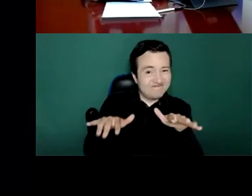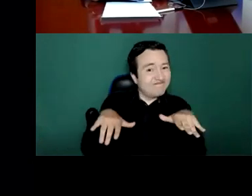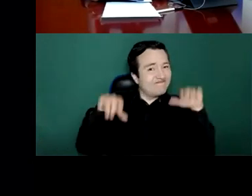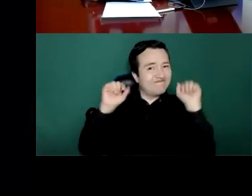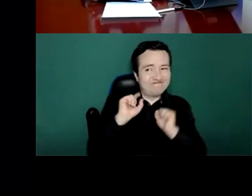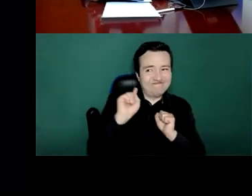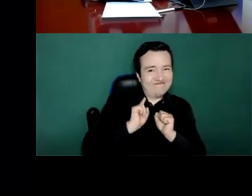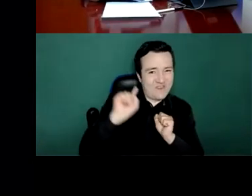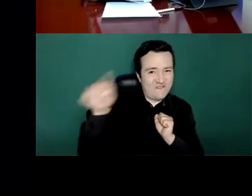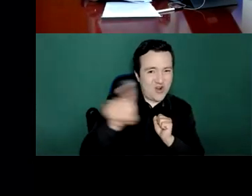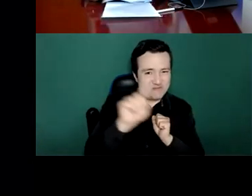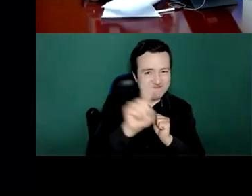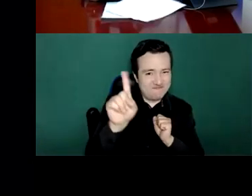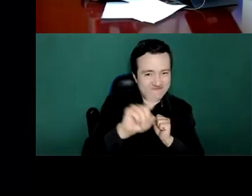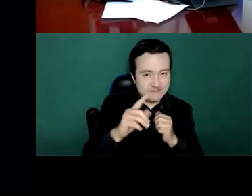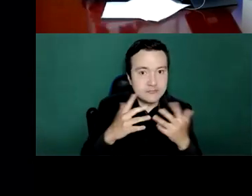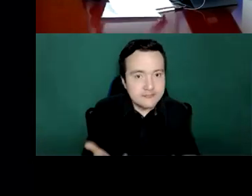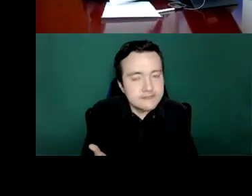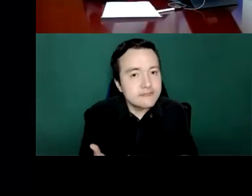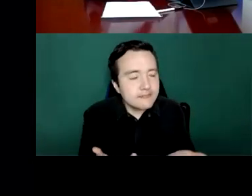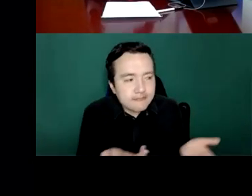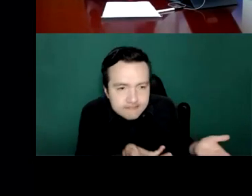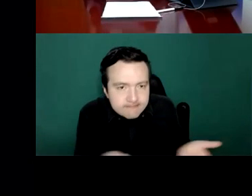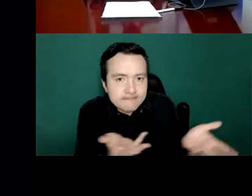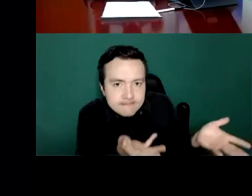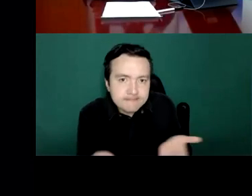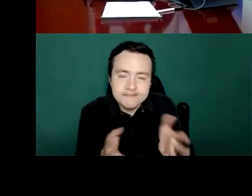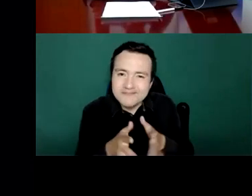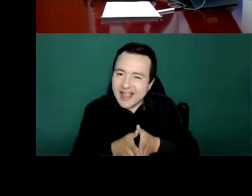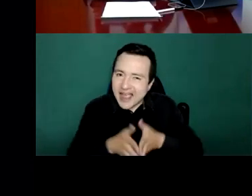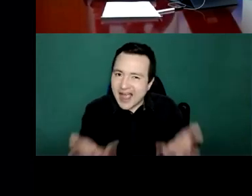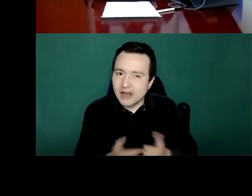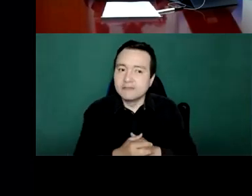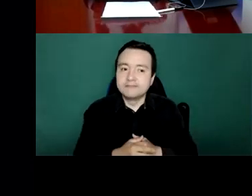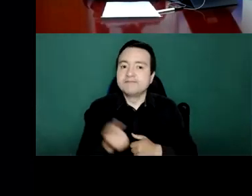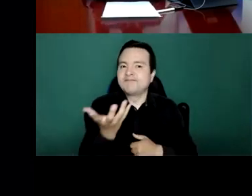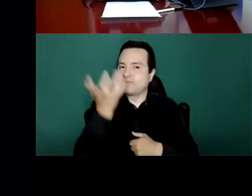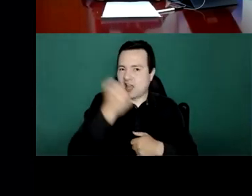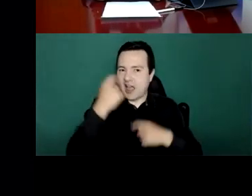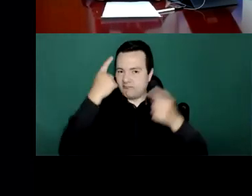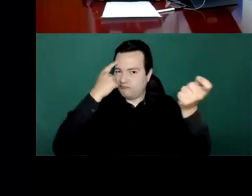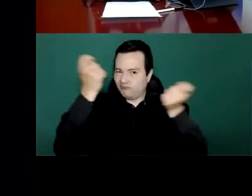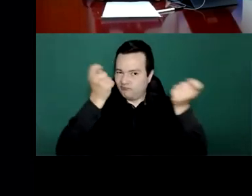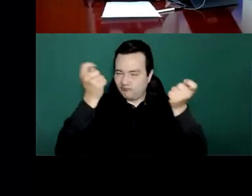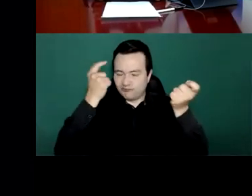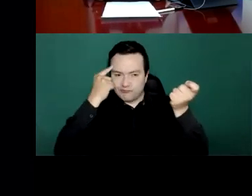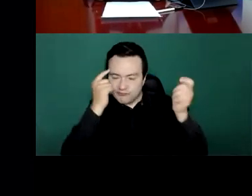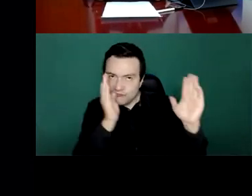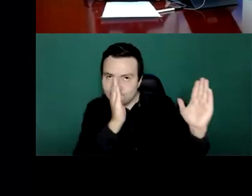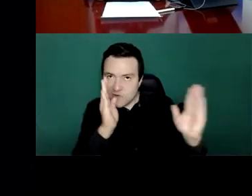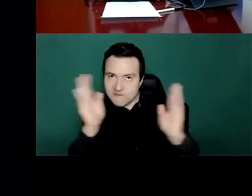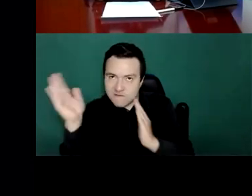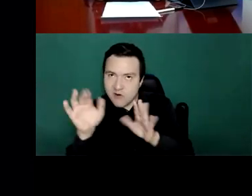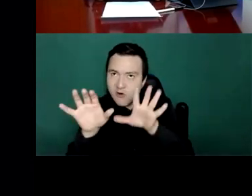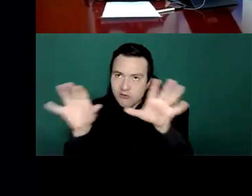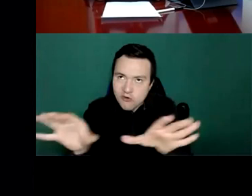could employ. And who are the special populations? Next slide, please. What are some of the activities conducted?